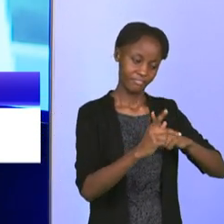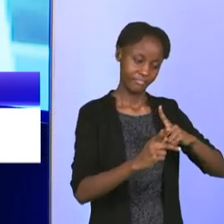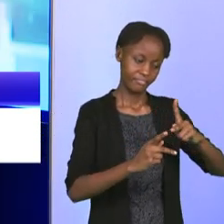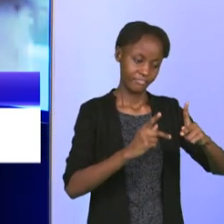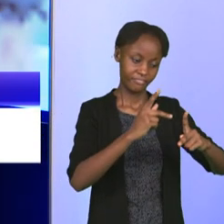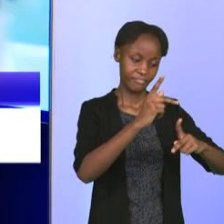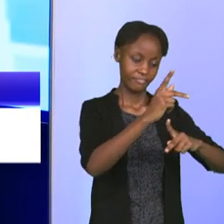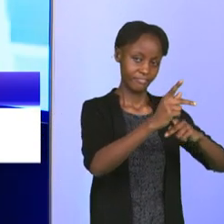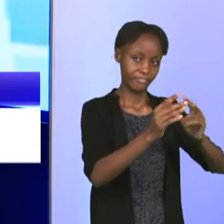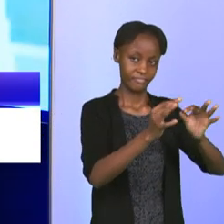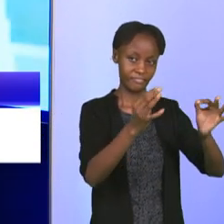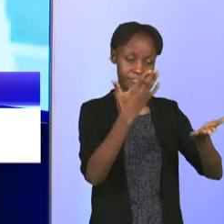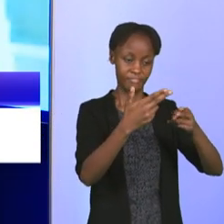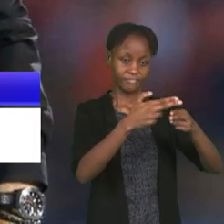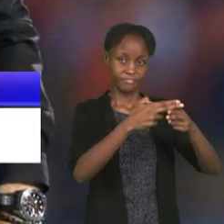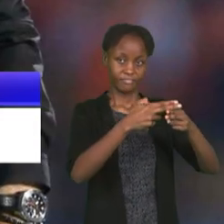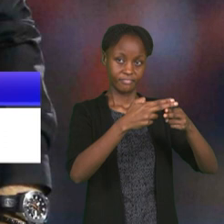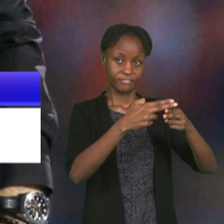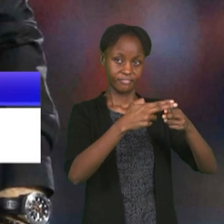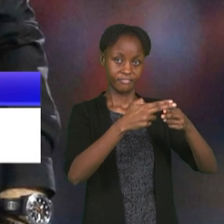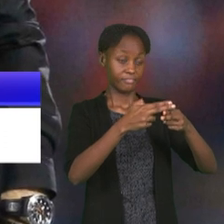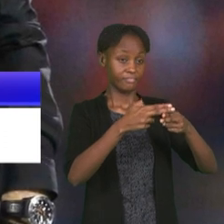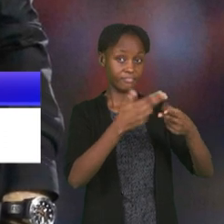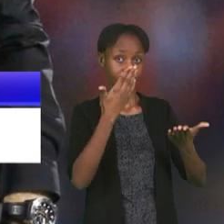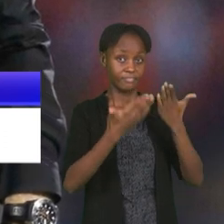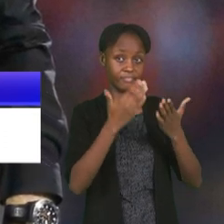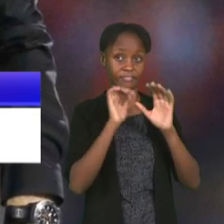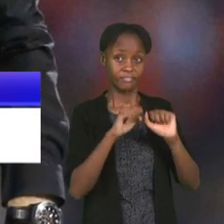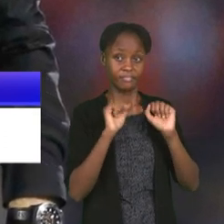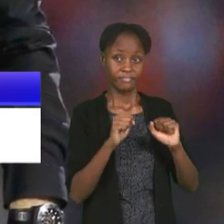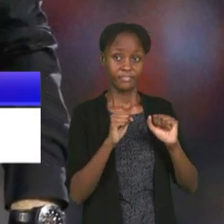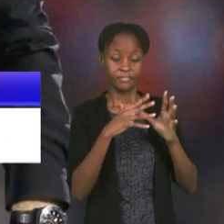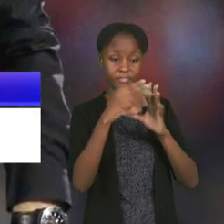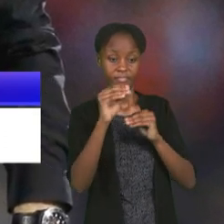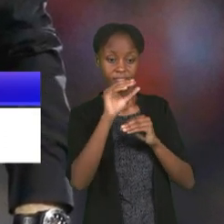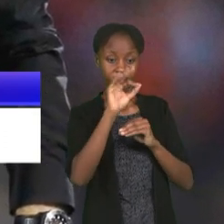I think soon, maybe, I will go to FIFA.